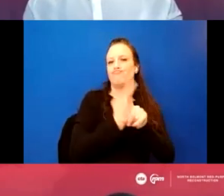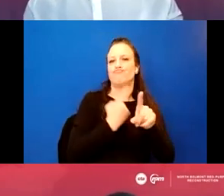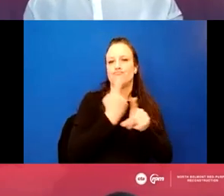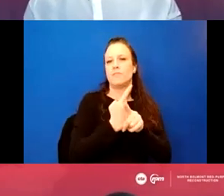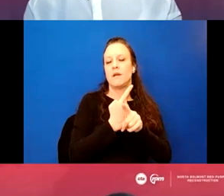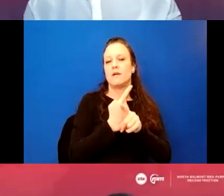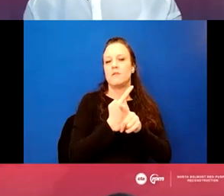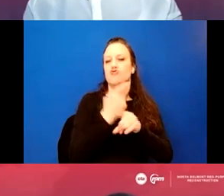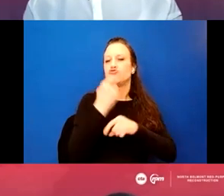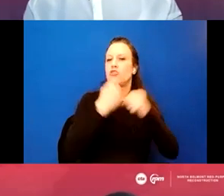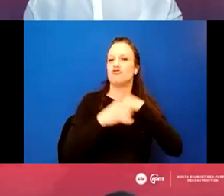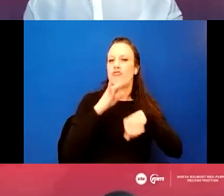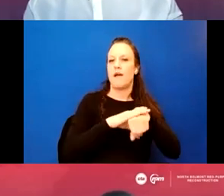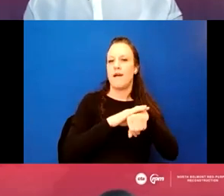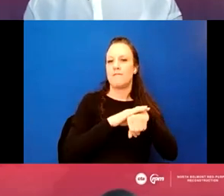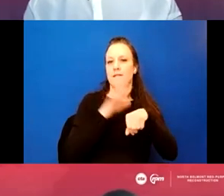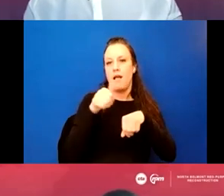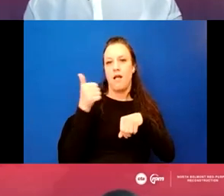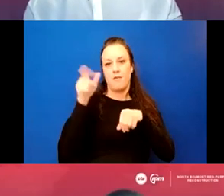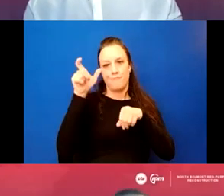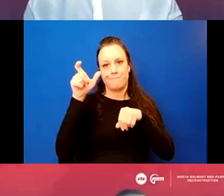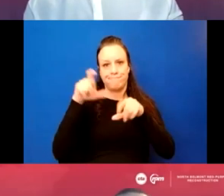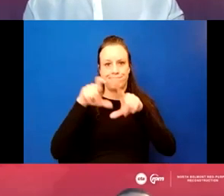columns as well. Next slide.